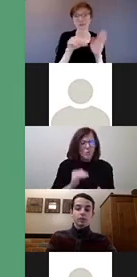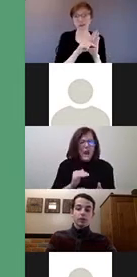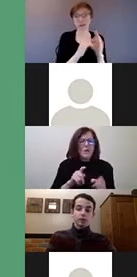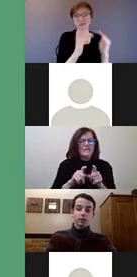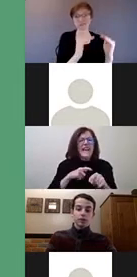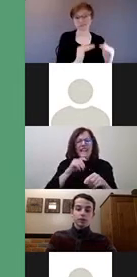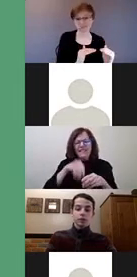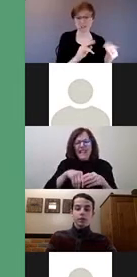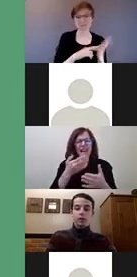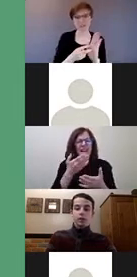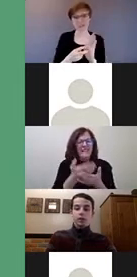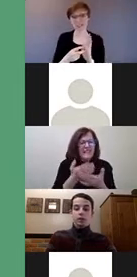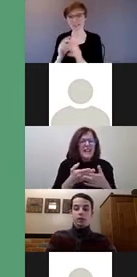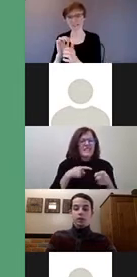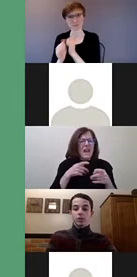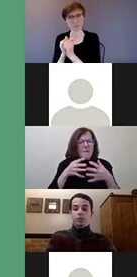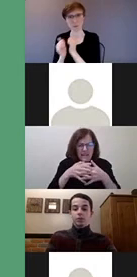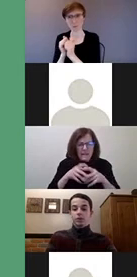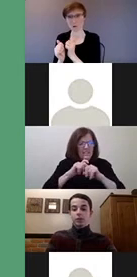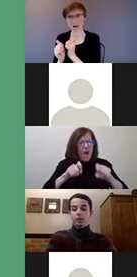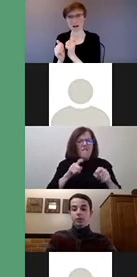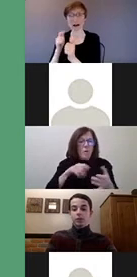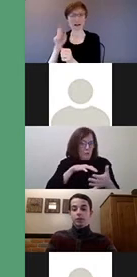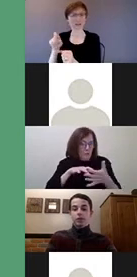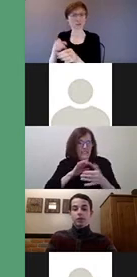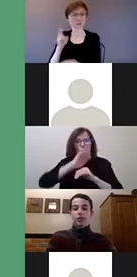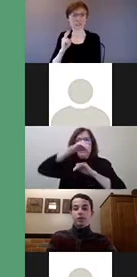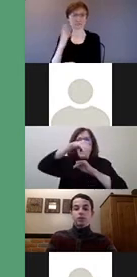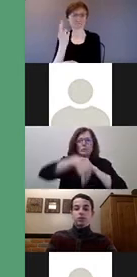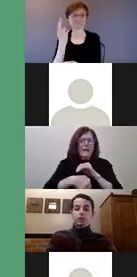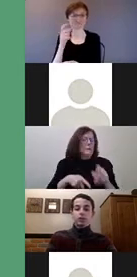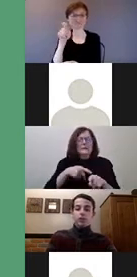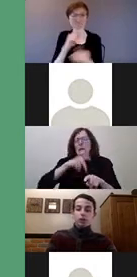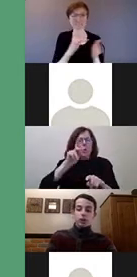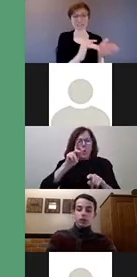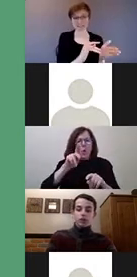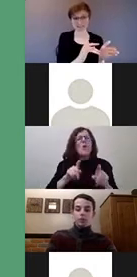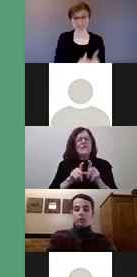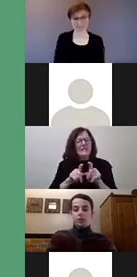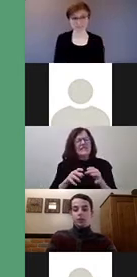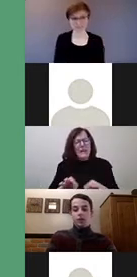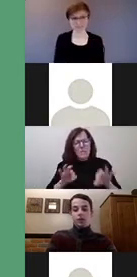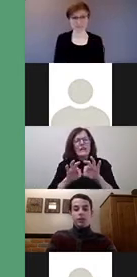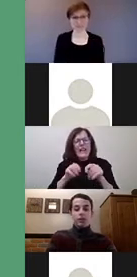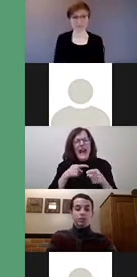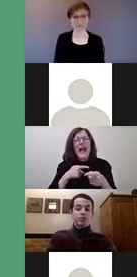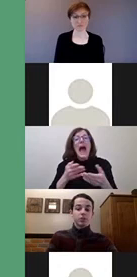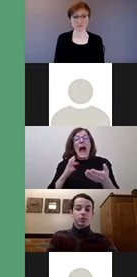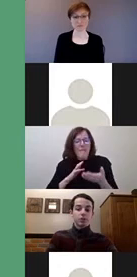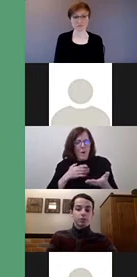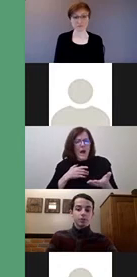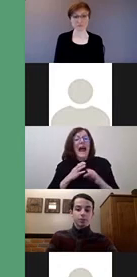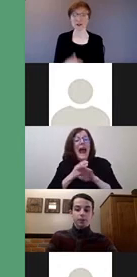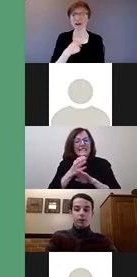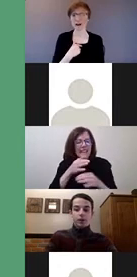to study all night. Speech screening was important for me because it brought me joy and because I was competing at the provincial